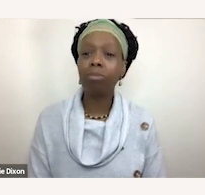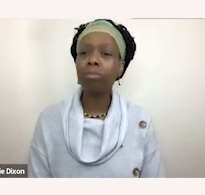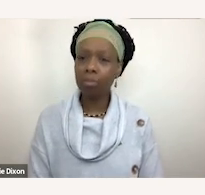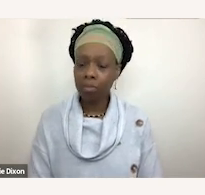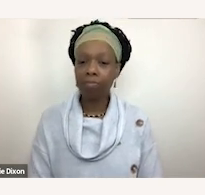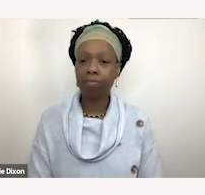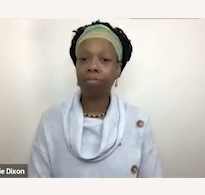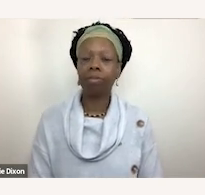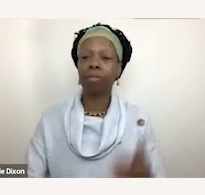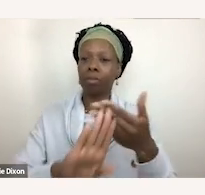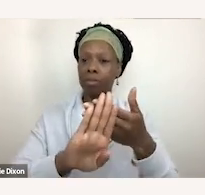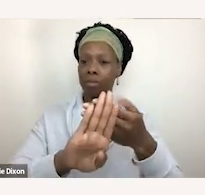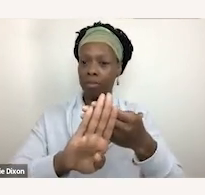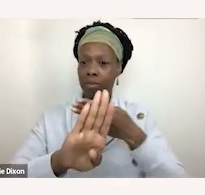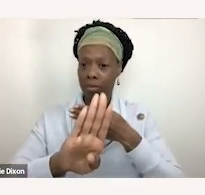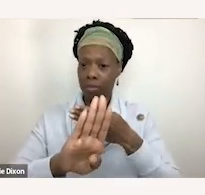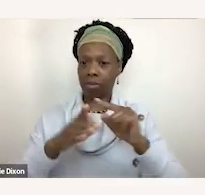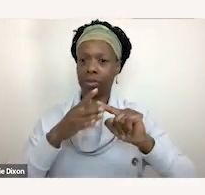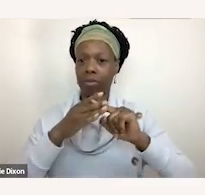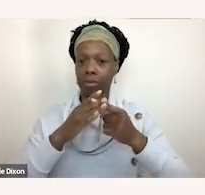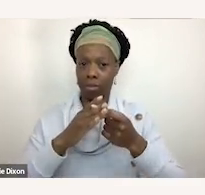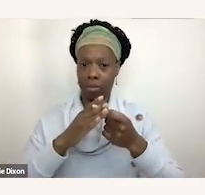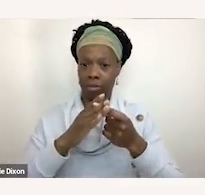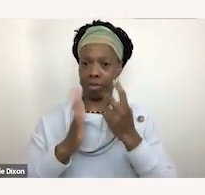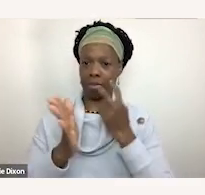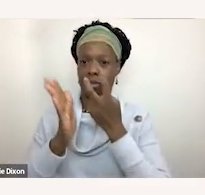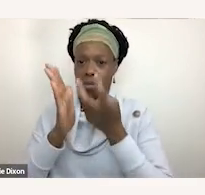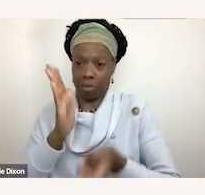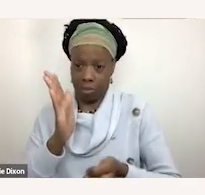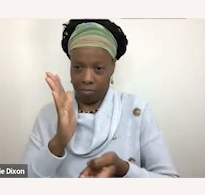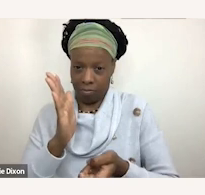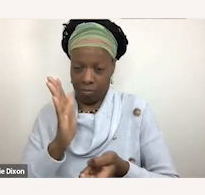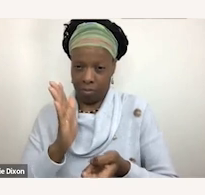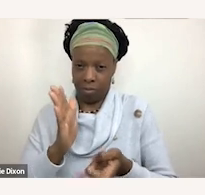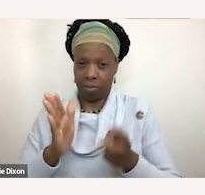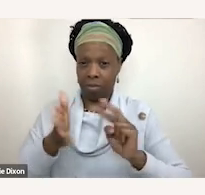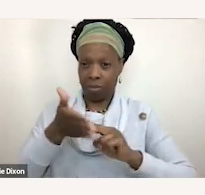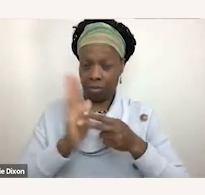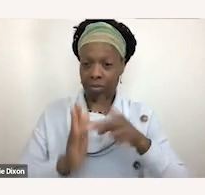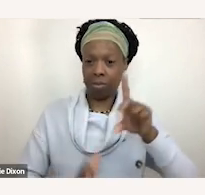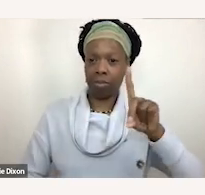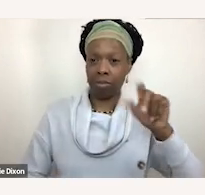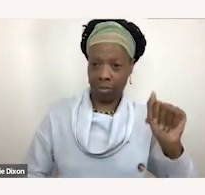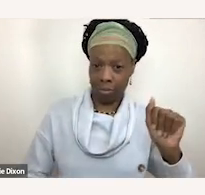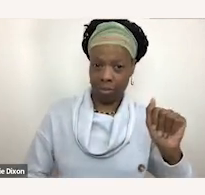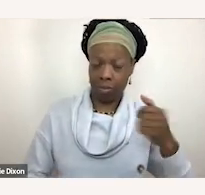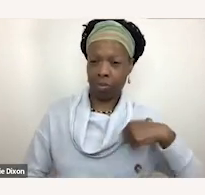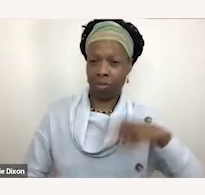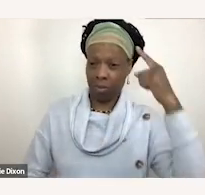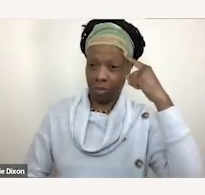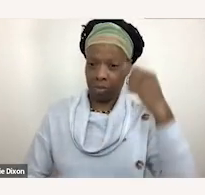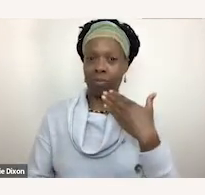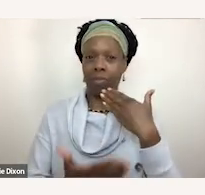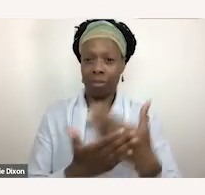So before we dive in deep to what disability is, we thought it would be